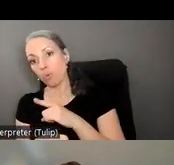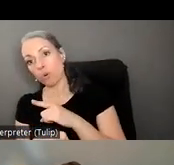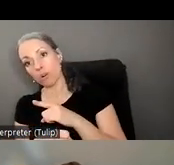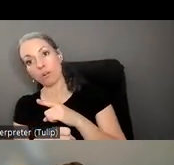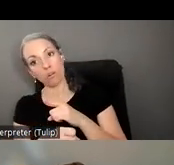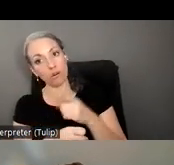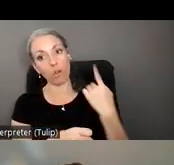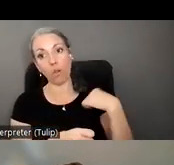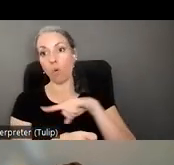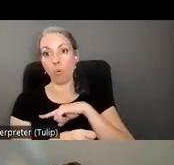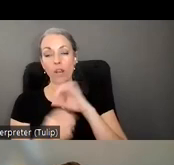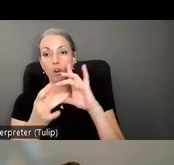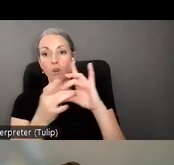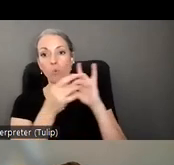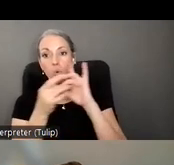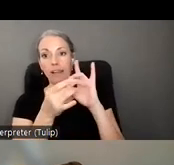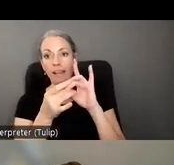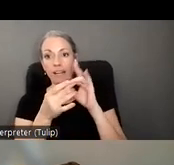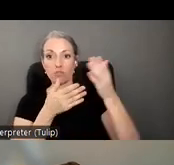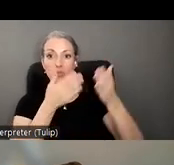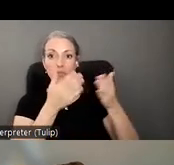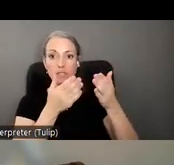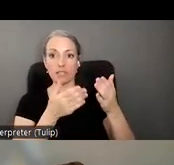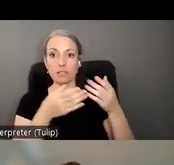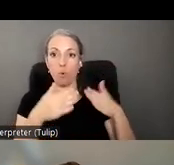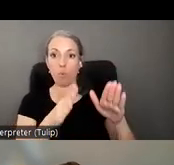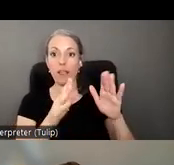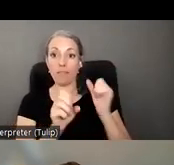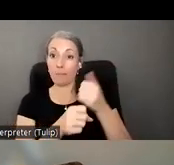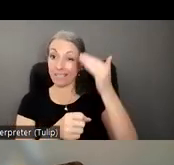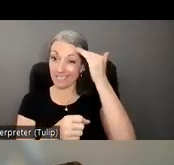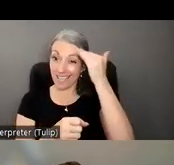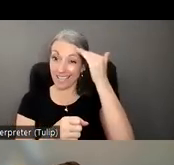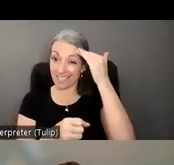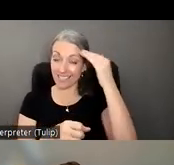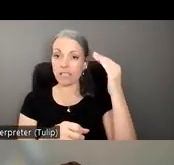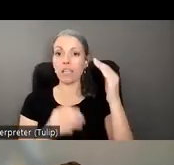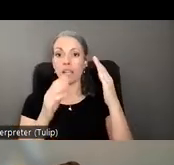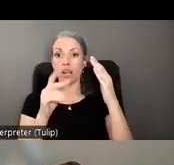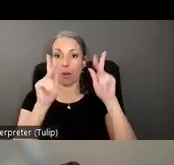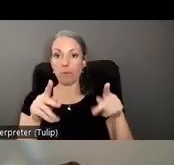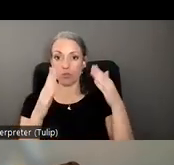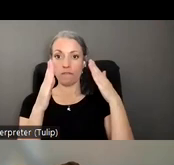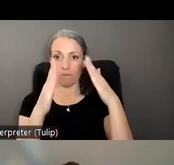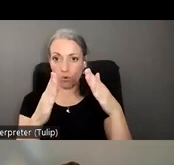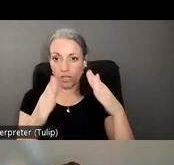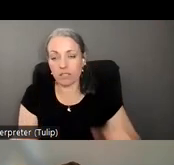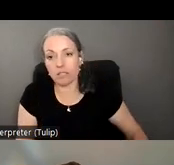you know we are coordinating these services in a way that makes sense in our person focused and really um